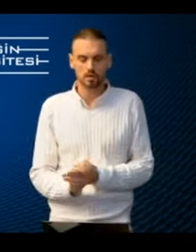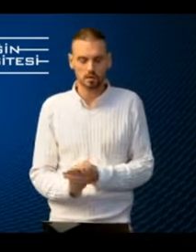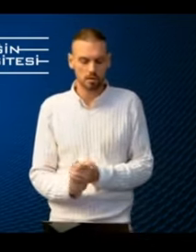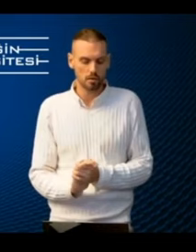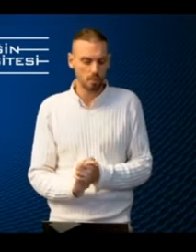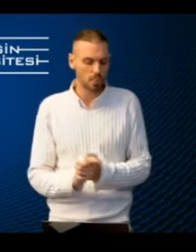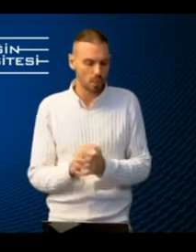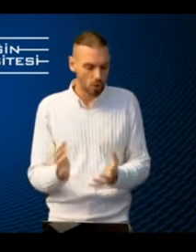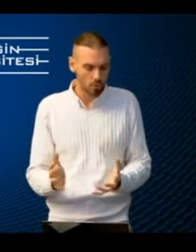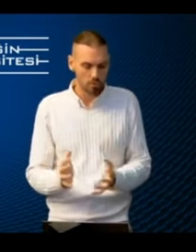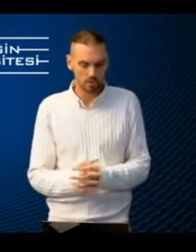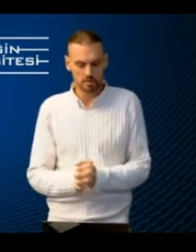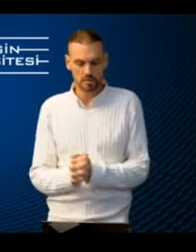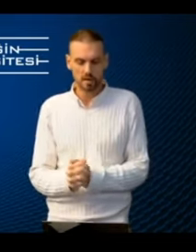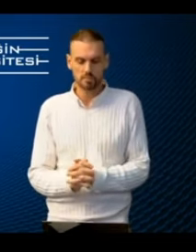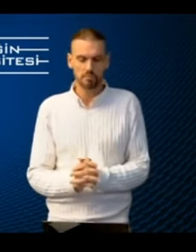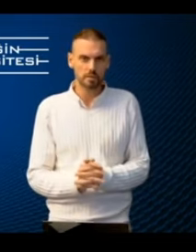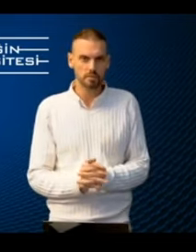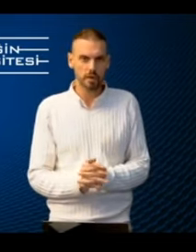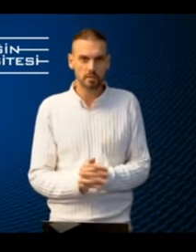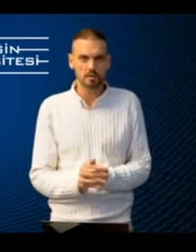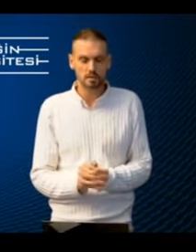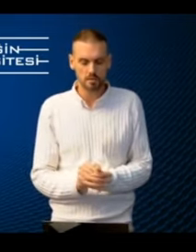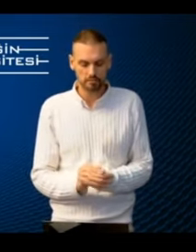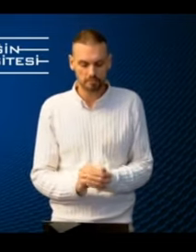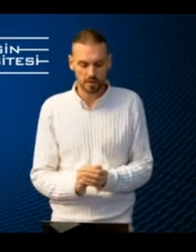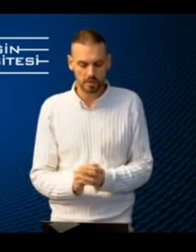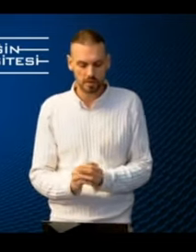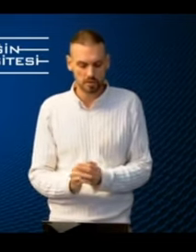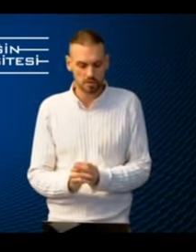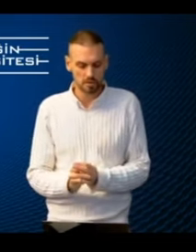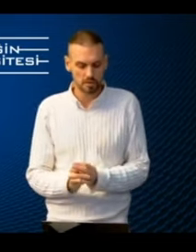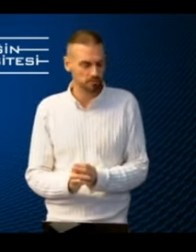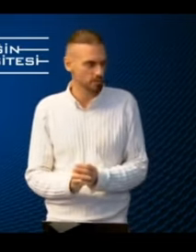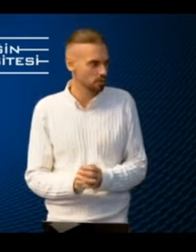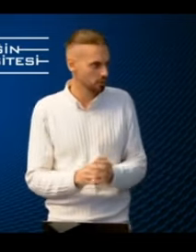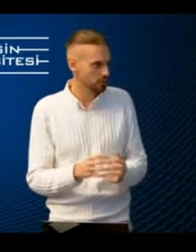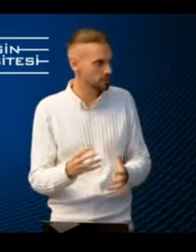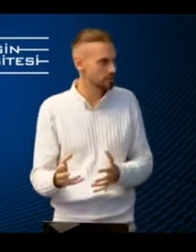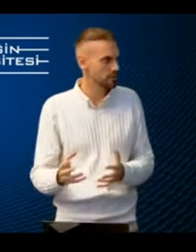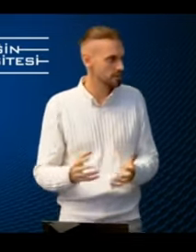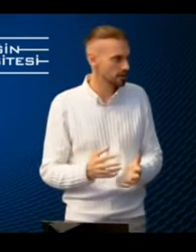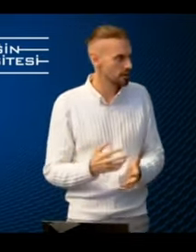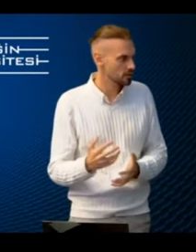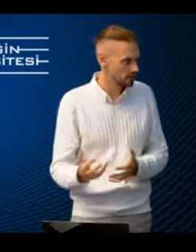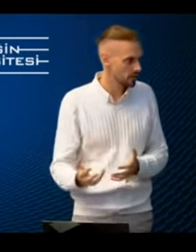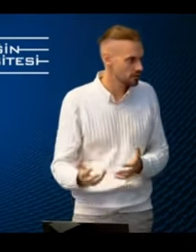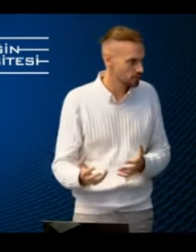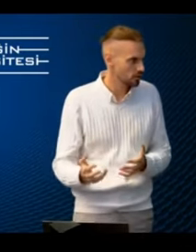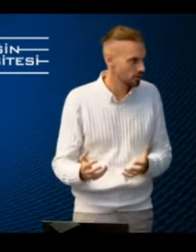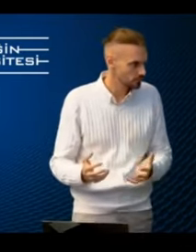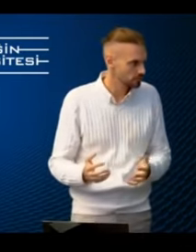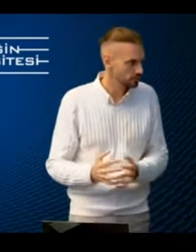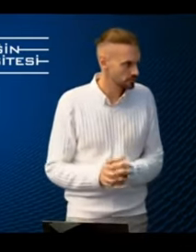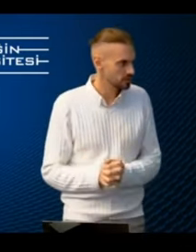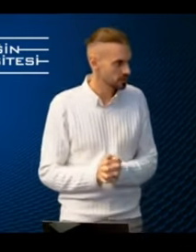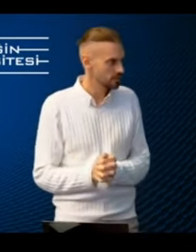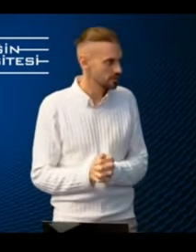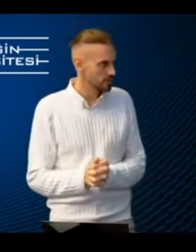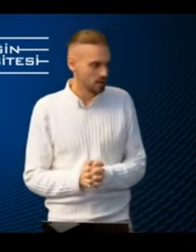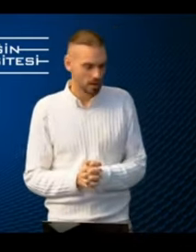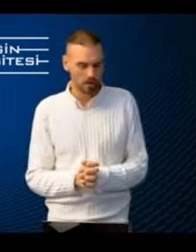know and describe best practices in the industries for the service that they are in charge of,